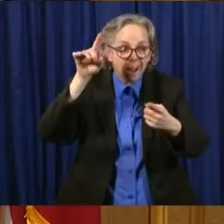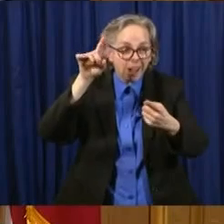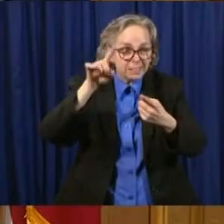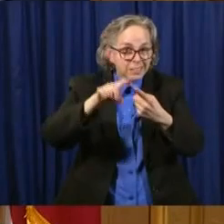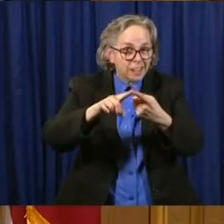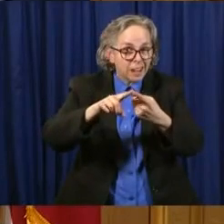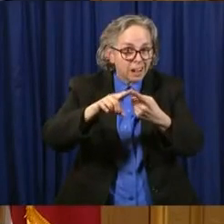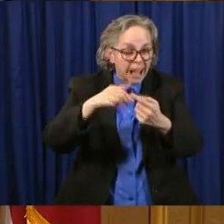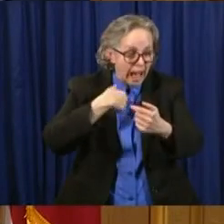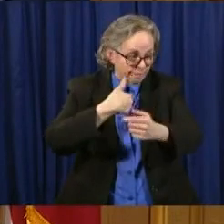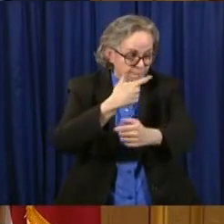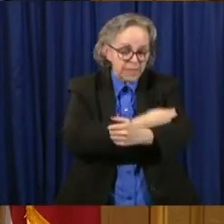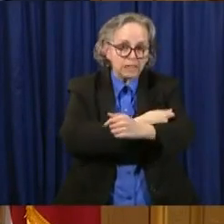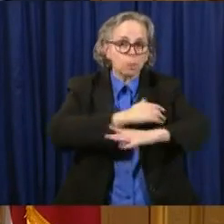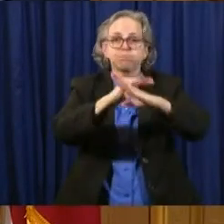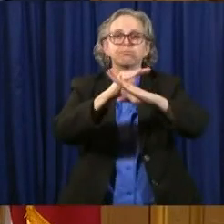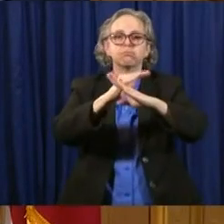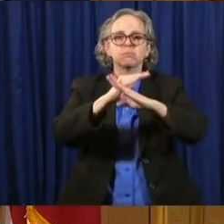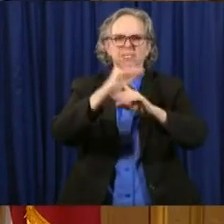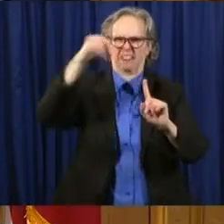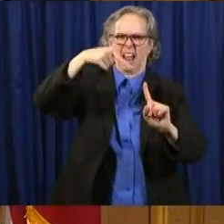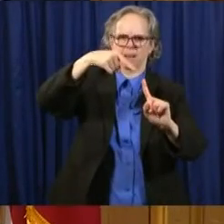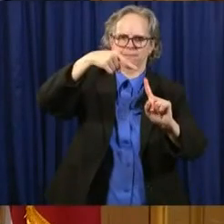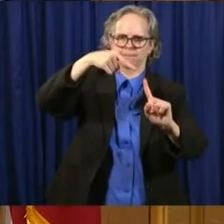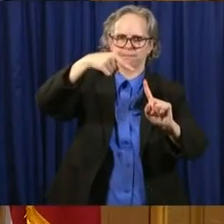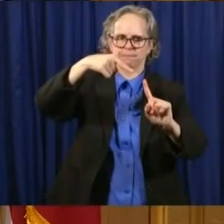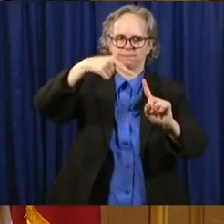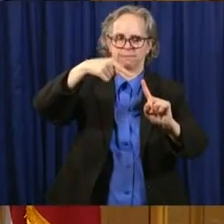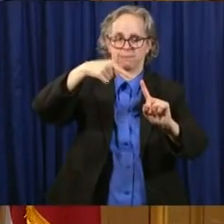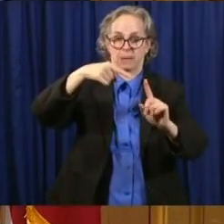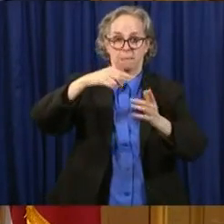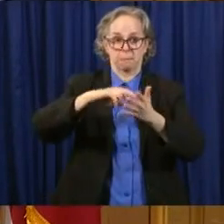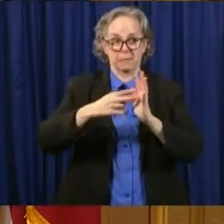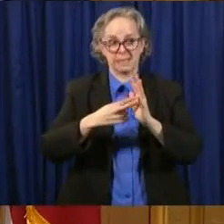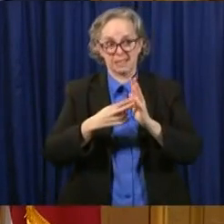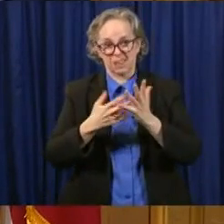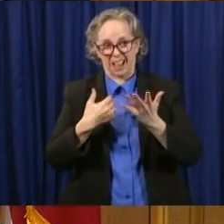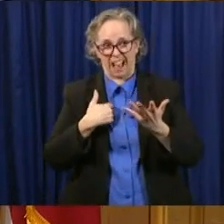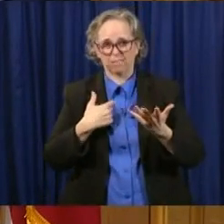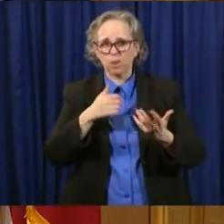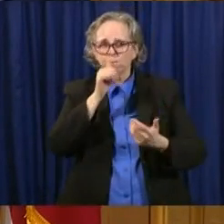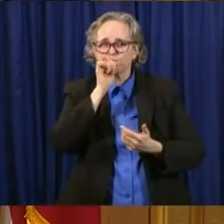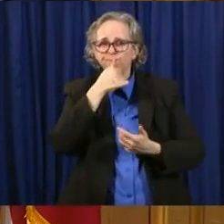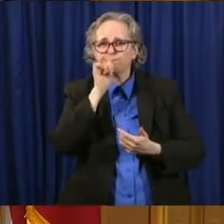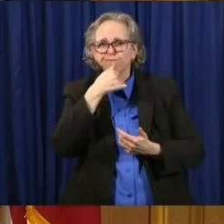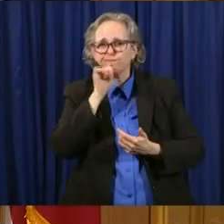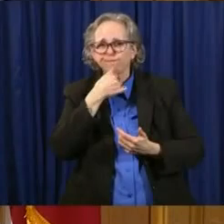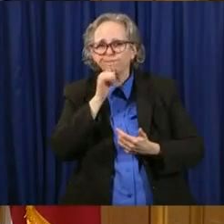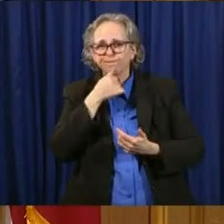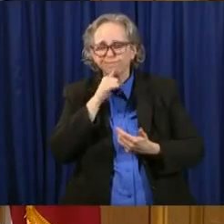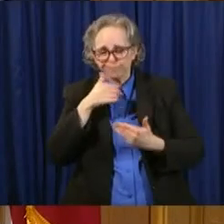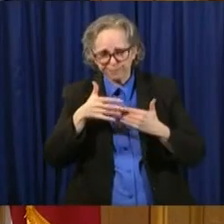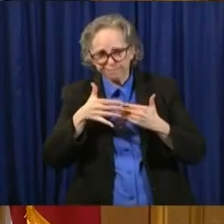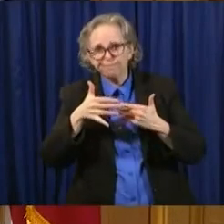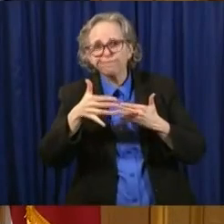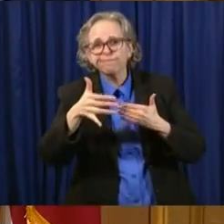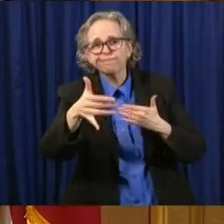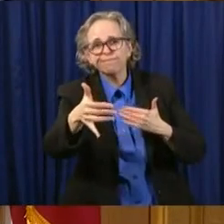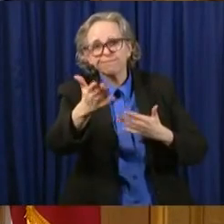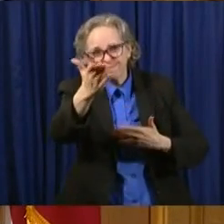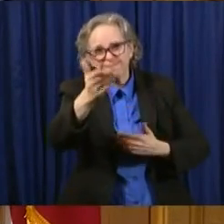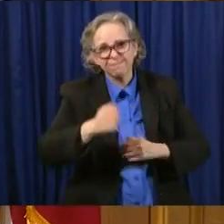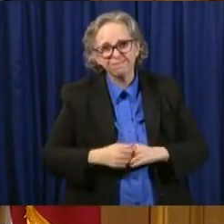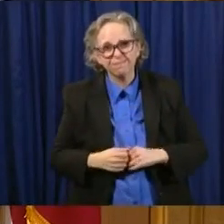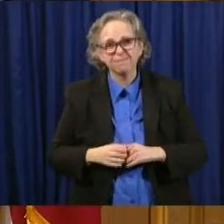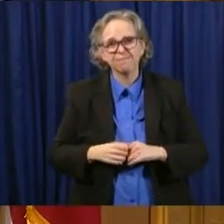vaccine. And what that means is we're going to have to live with this and explaining to